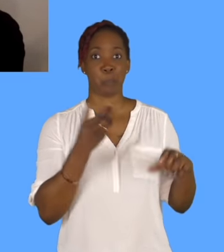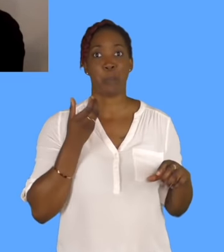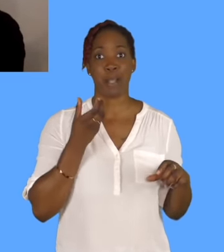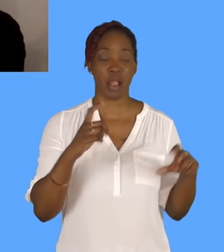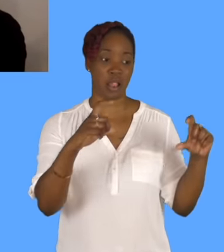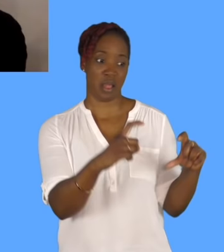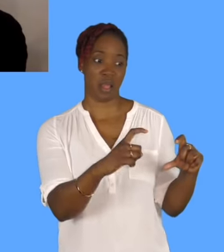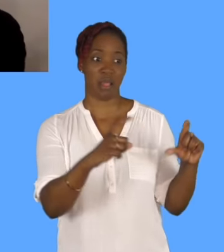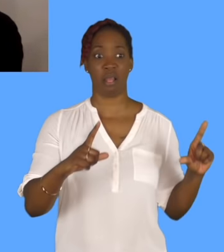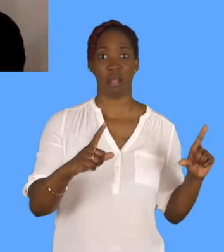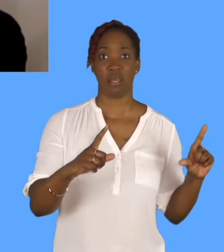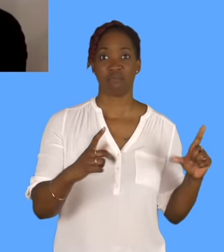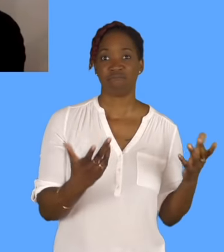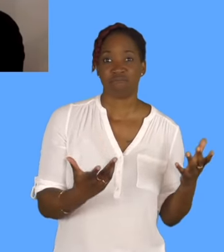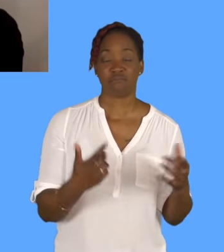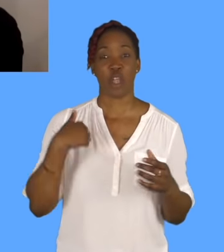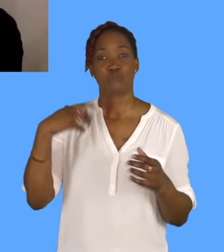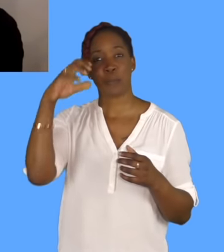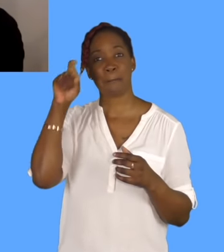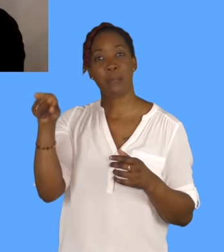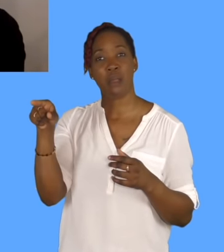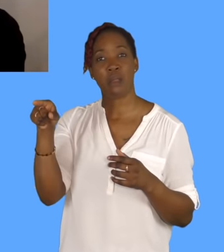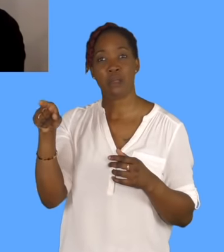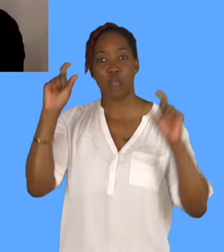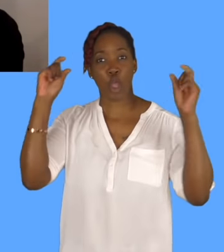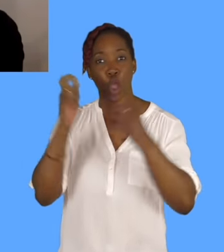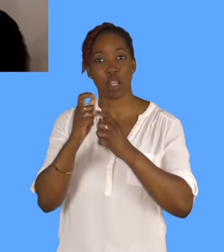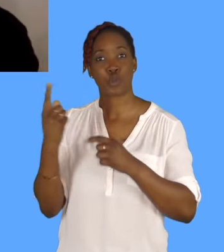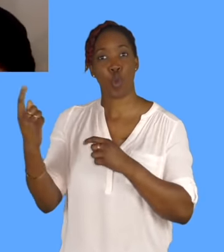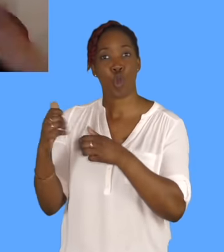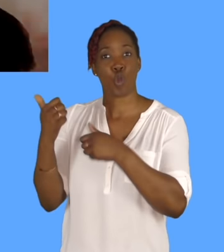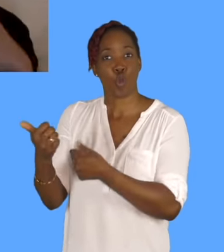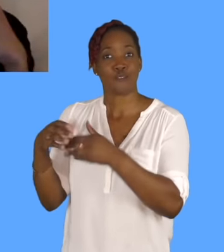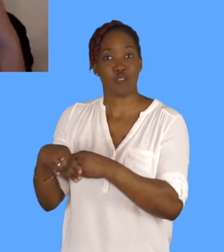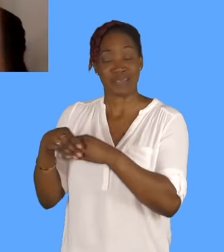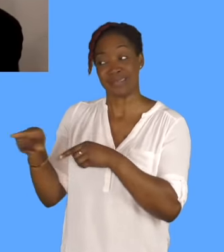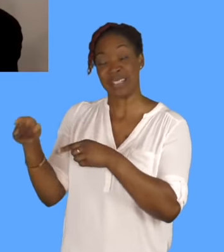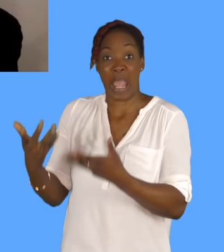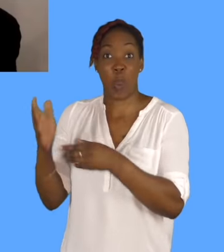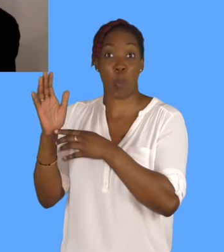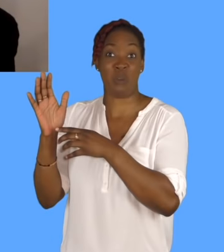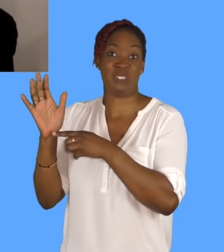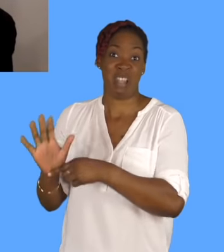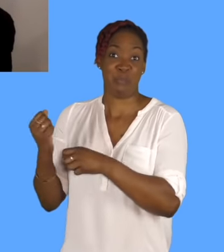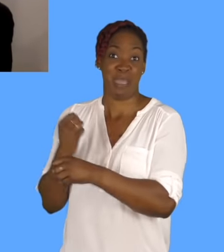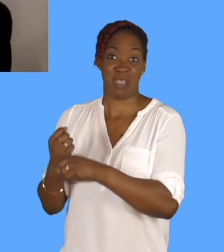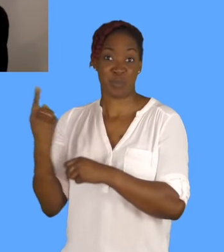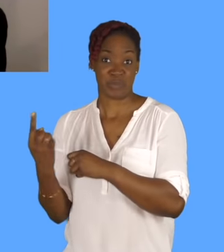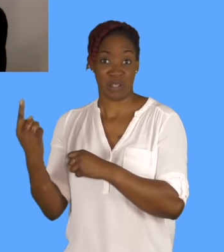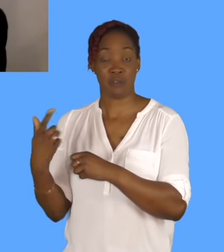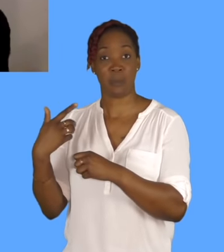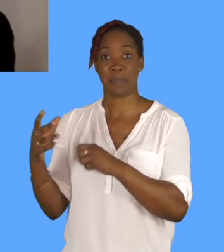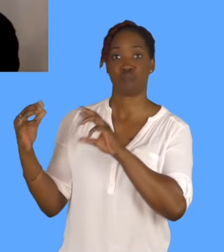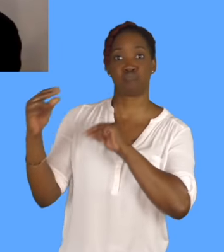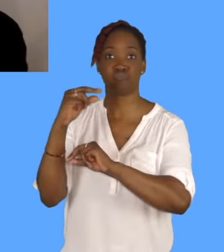one of my really good friends, he's a filmmaker now. He was, we used to all talk, and we used to be like, oh my god, we are going to be indie